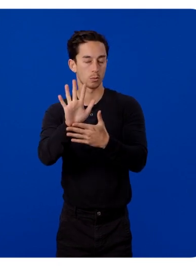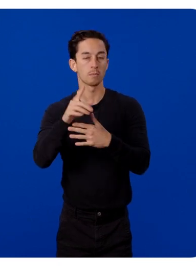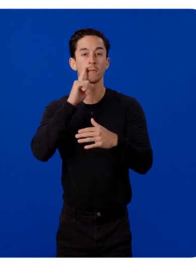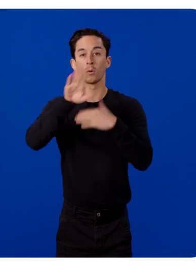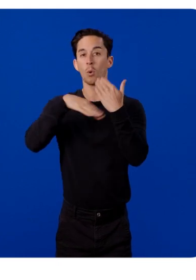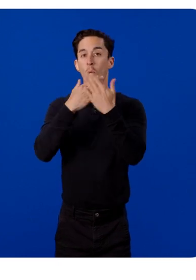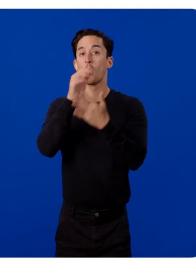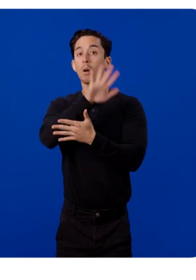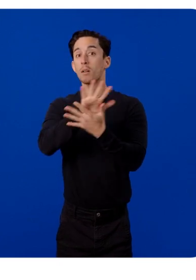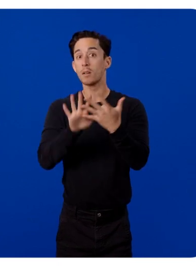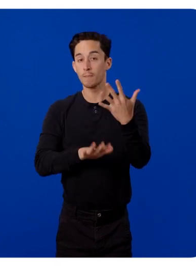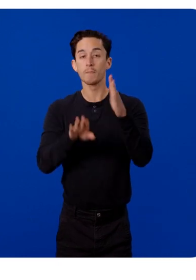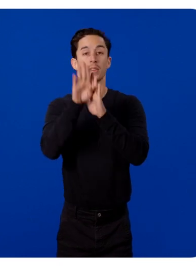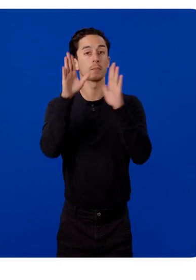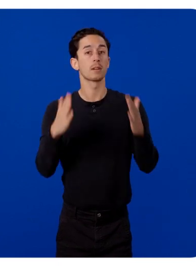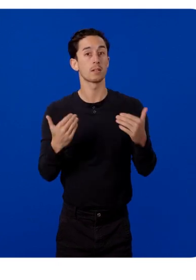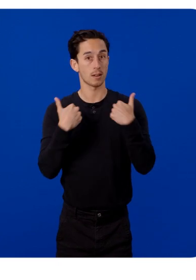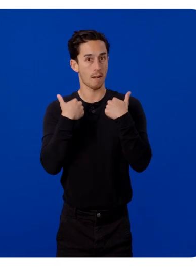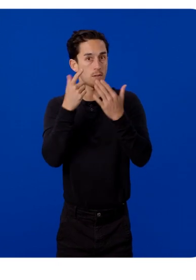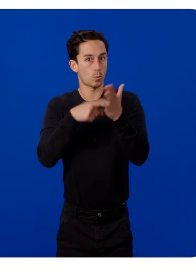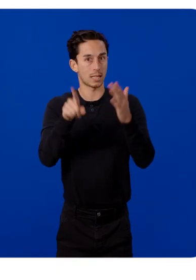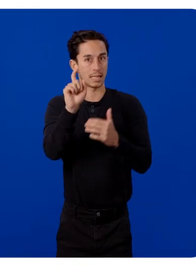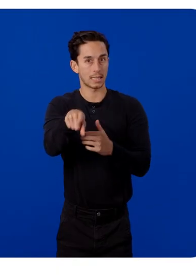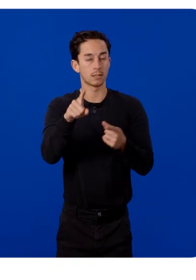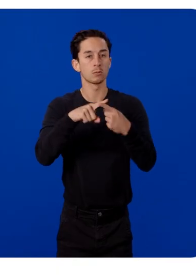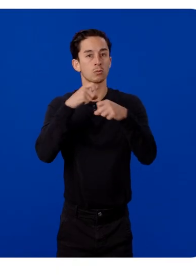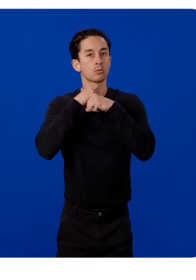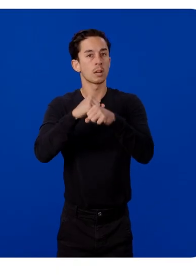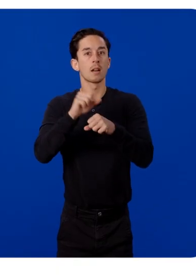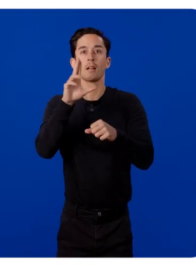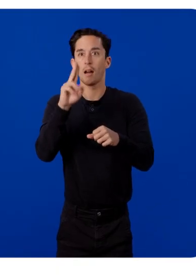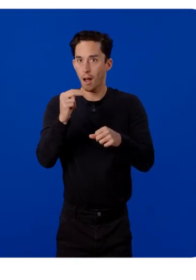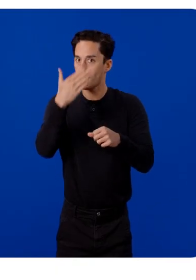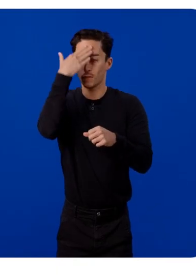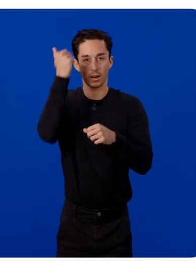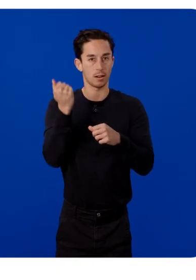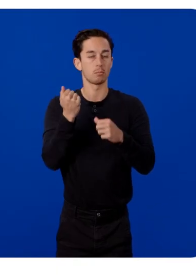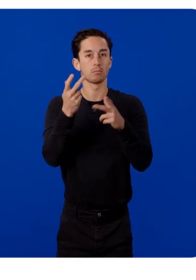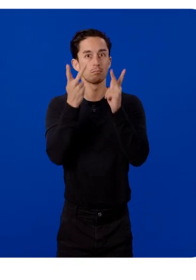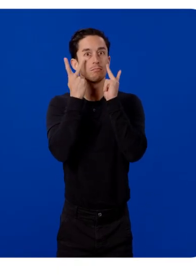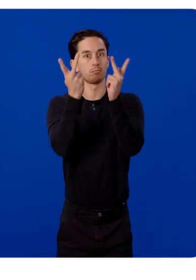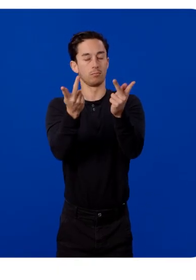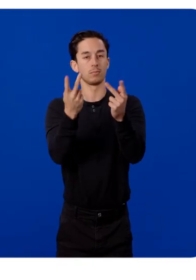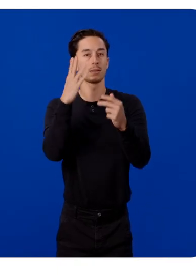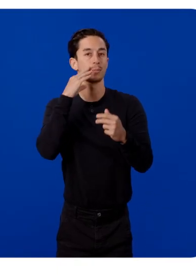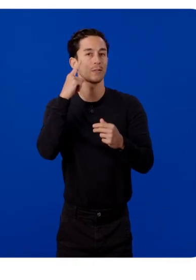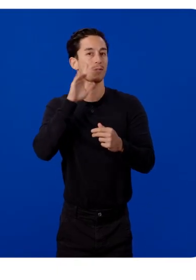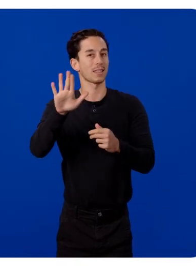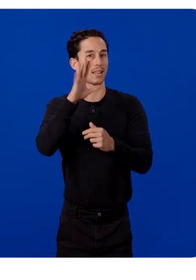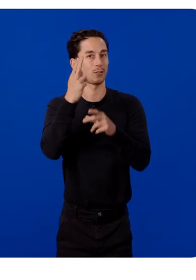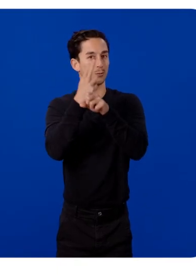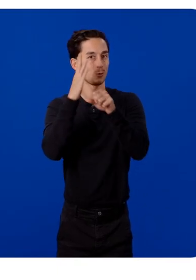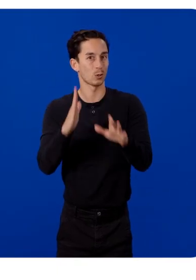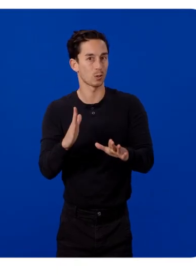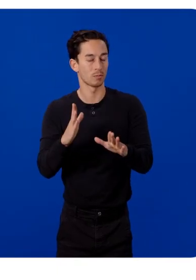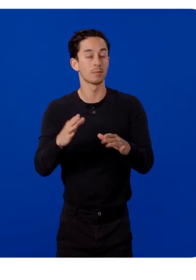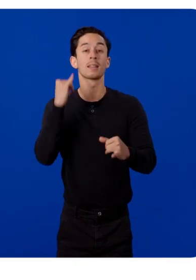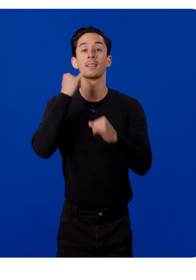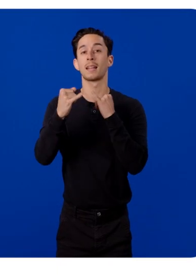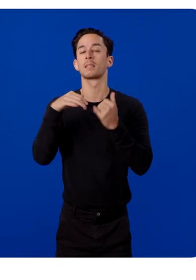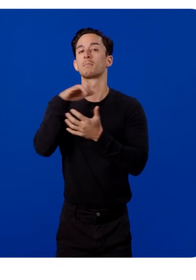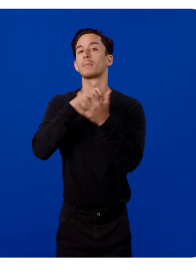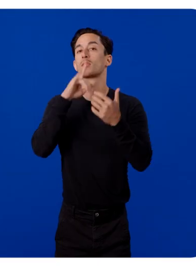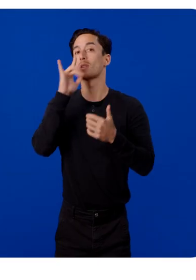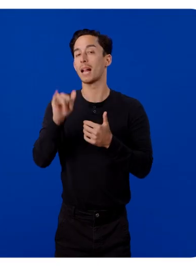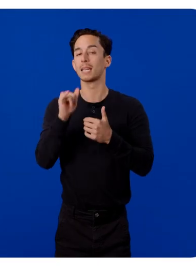features, developers have everything they need to create an unforgettable viewing experience for their users. Lastly, I want to talk about mixed